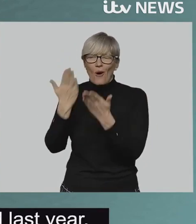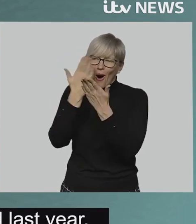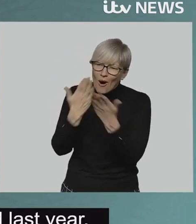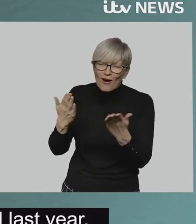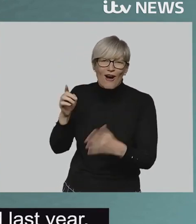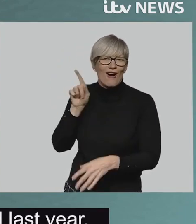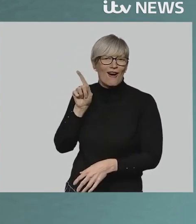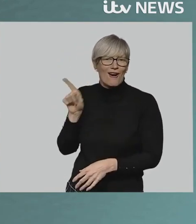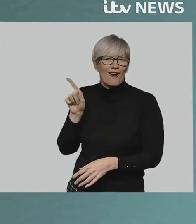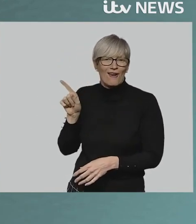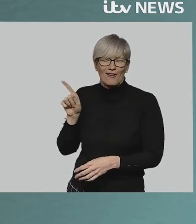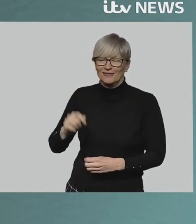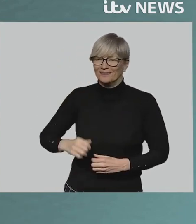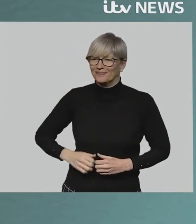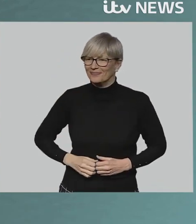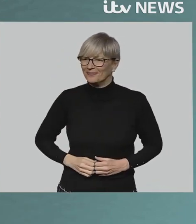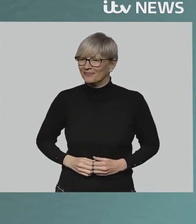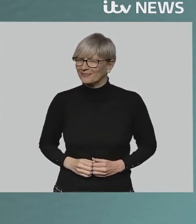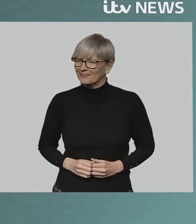died last year.